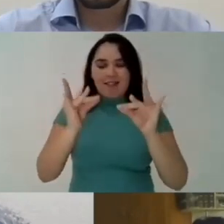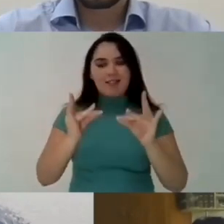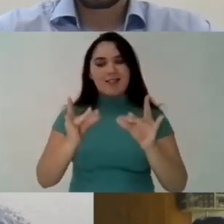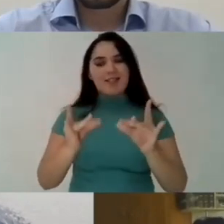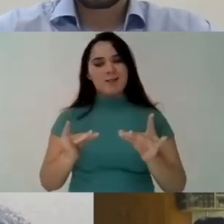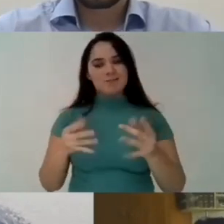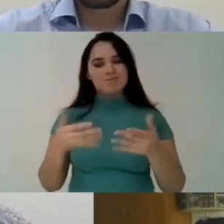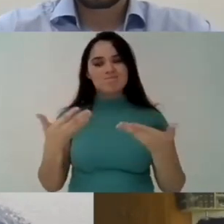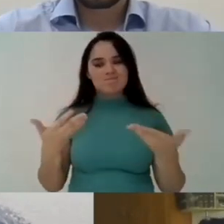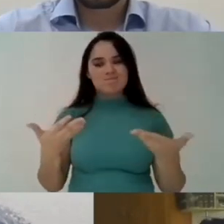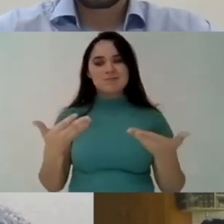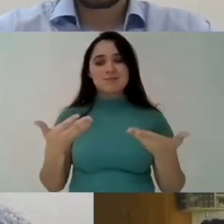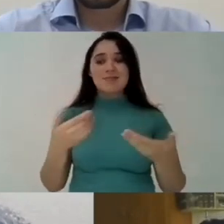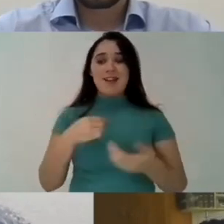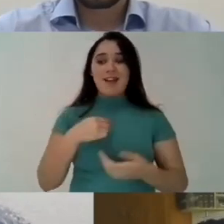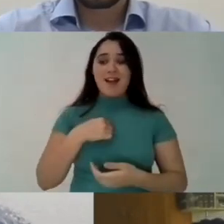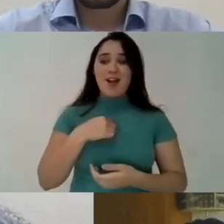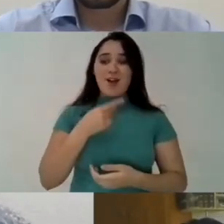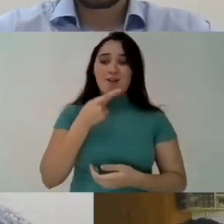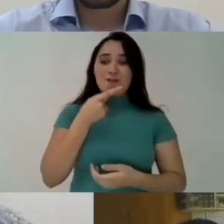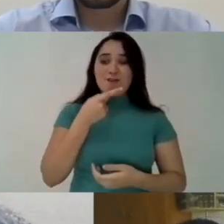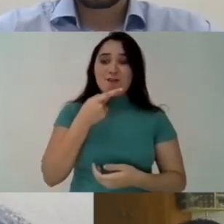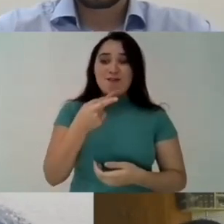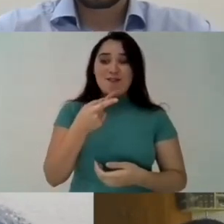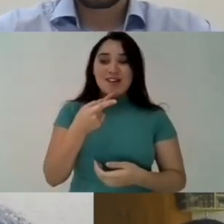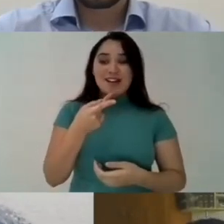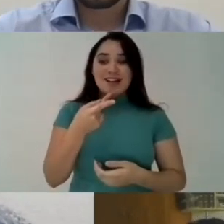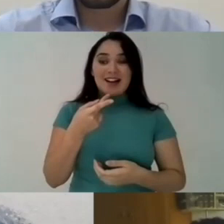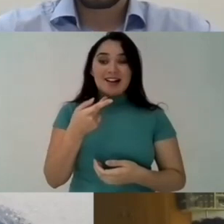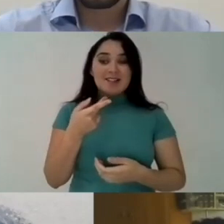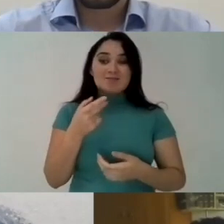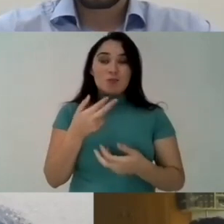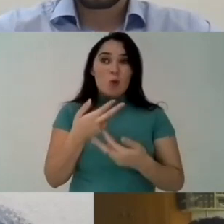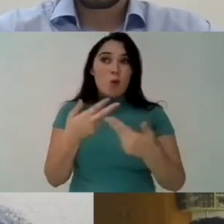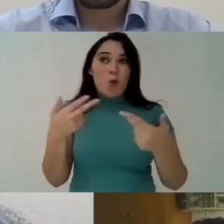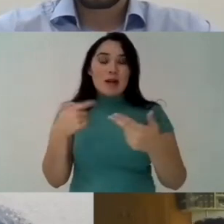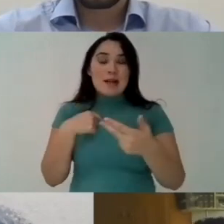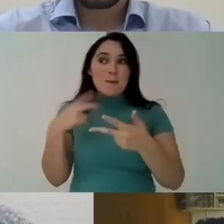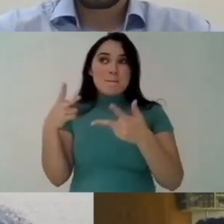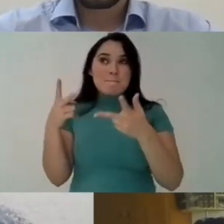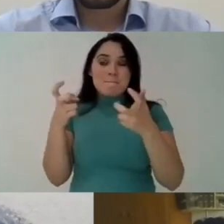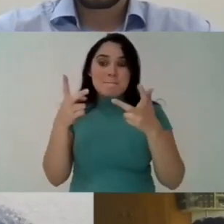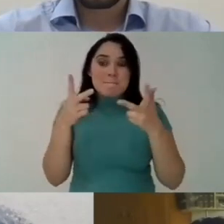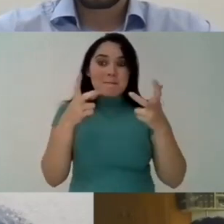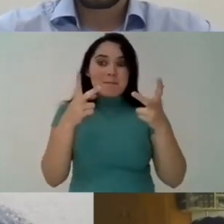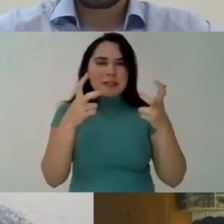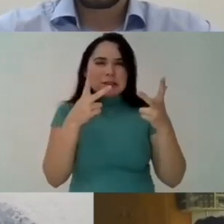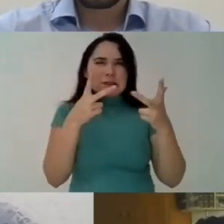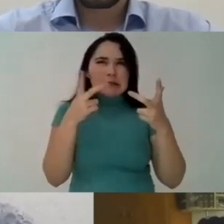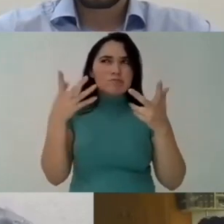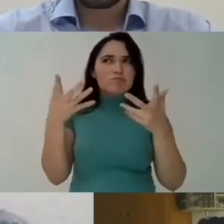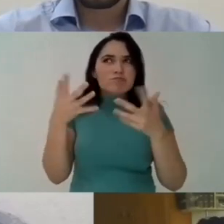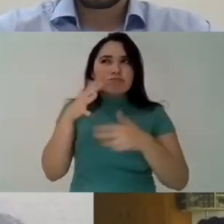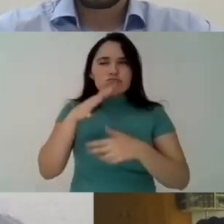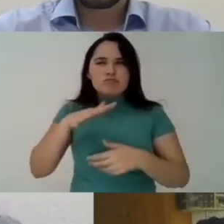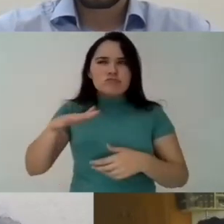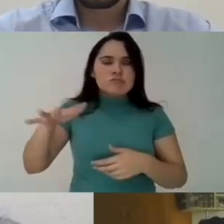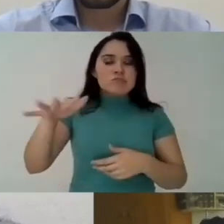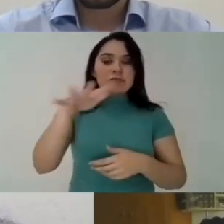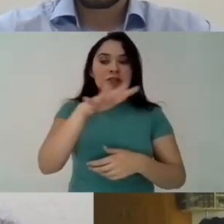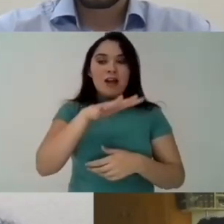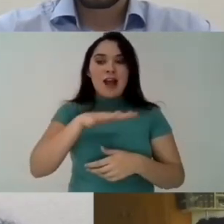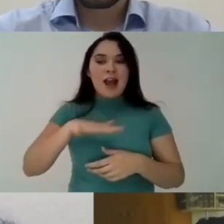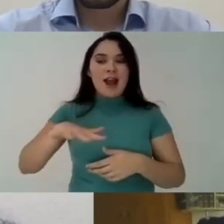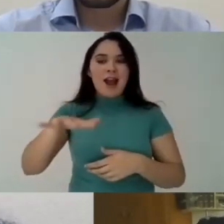the student movement or do any evaluation from a perspective of a student or of